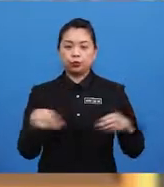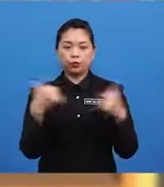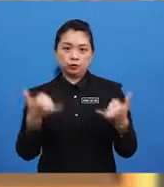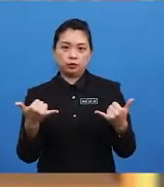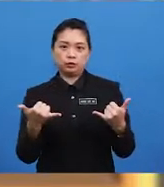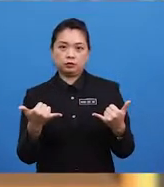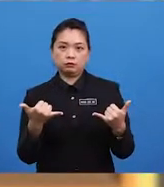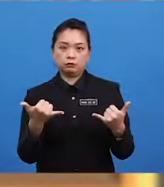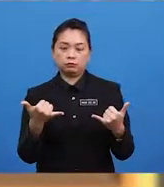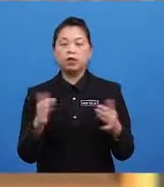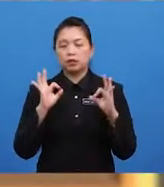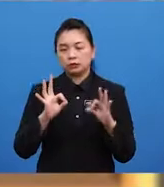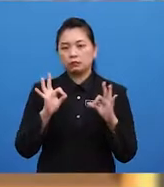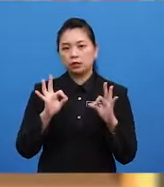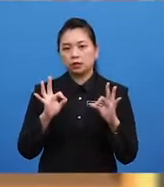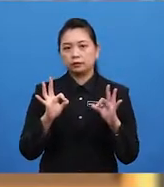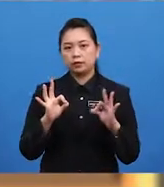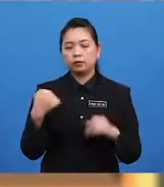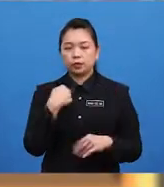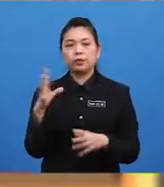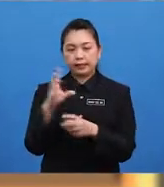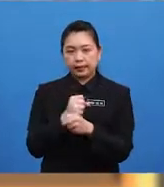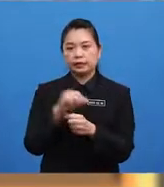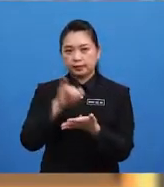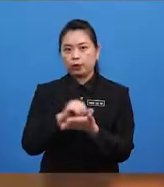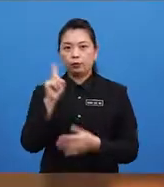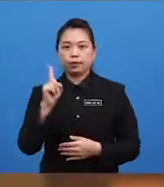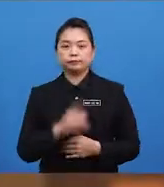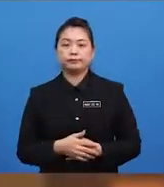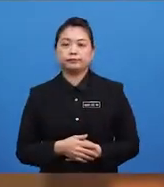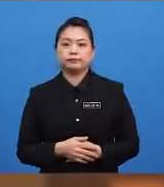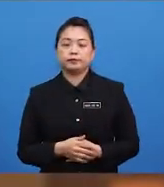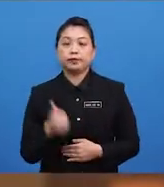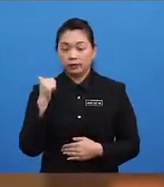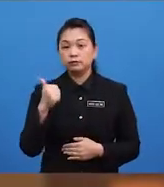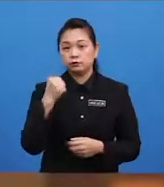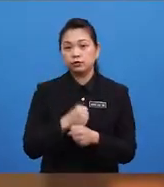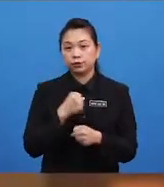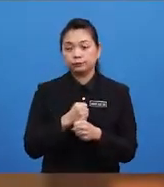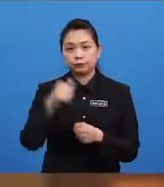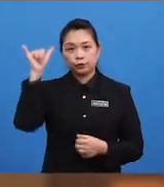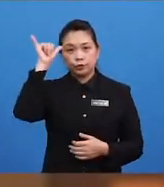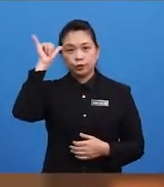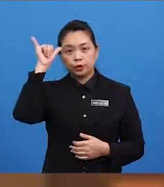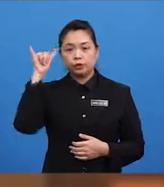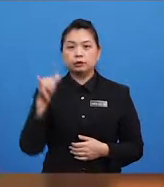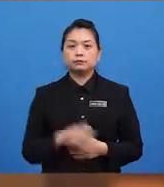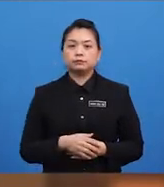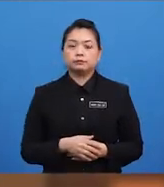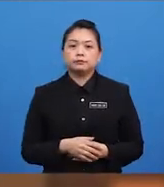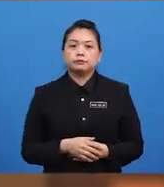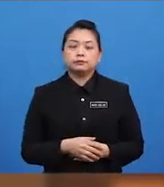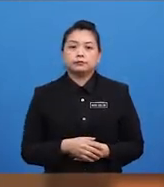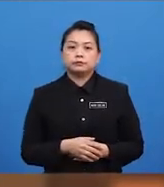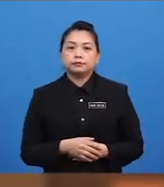It's okay, Yolo. It's We'll grab that one. Good job, Yolo. You've done a remarkable